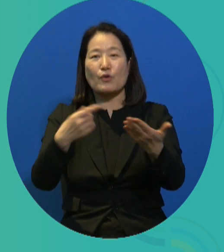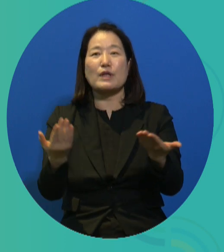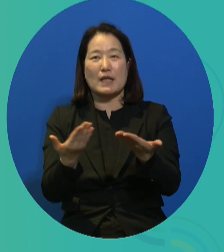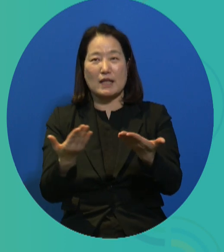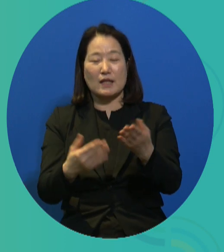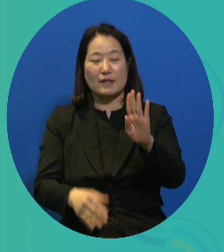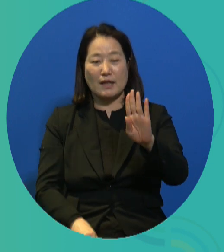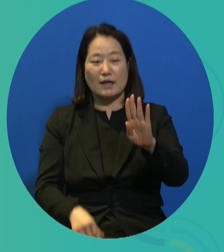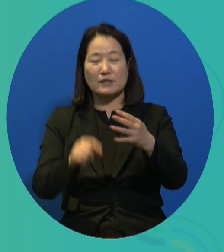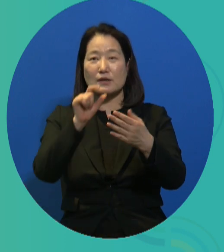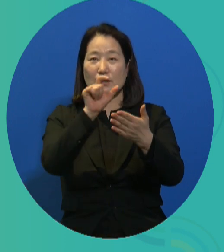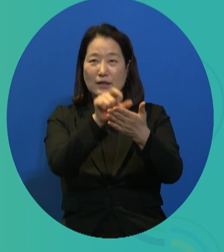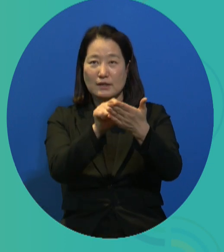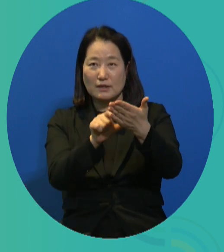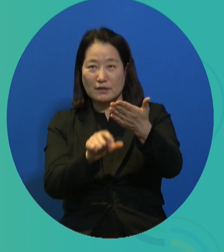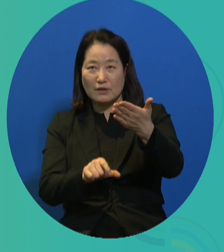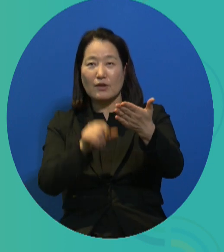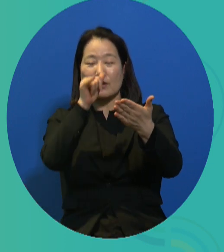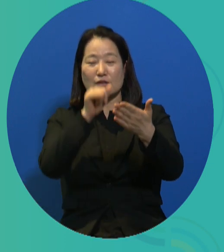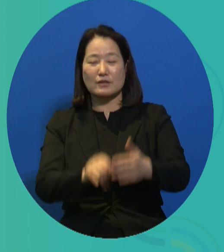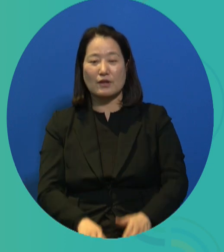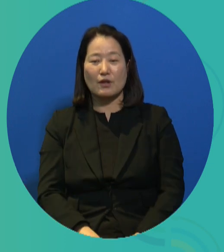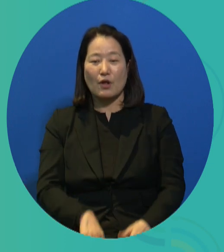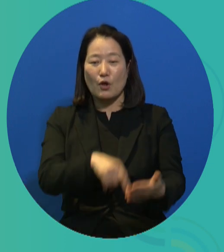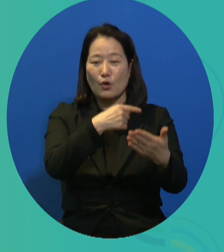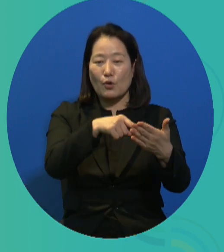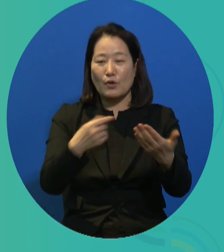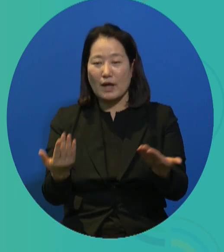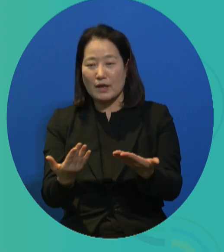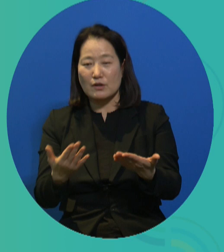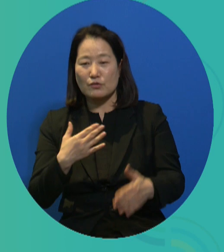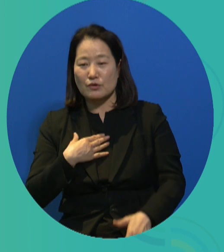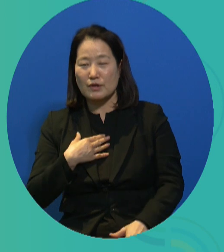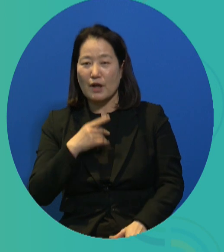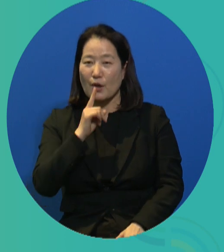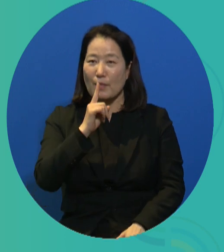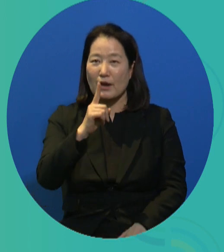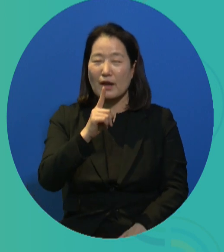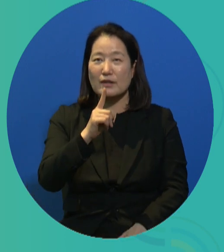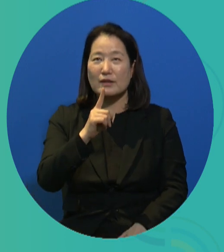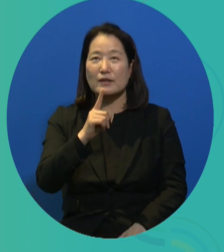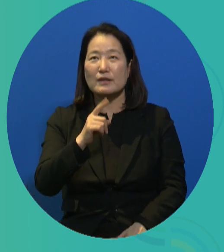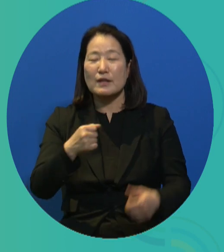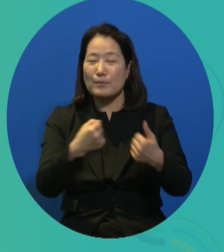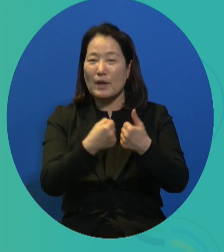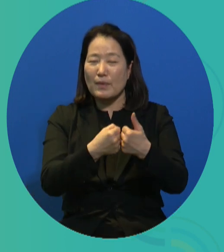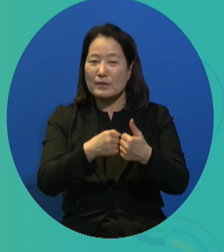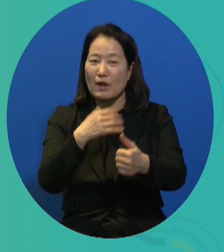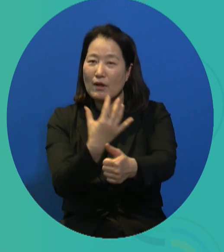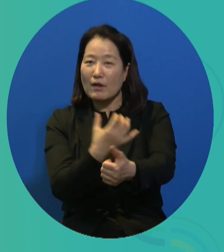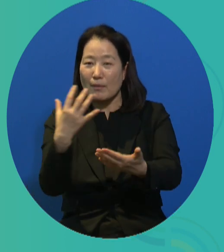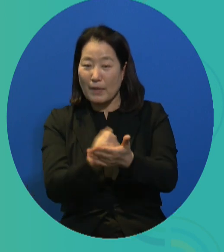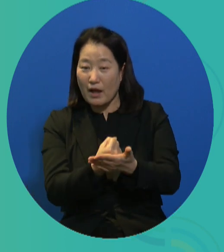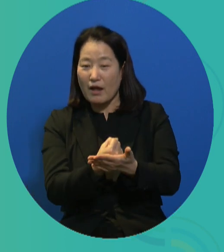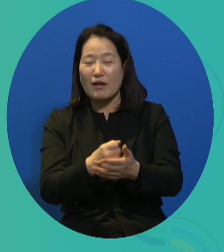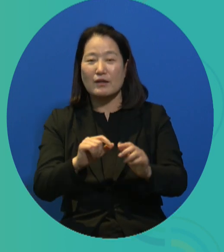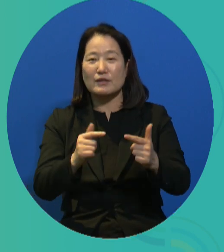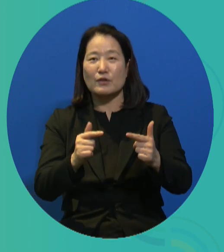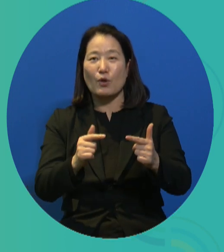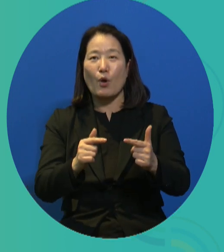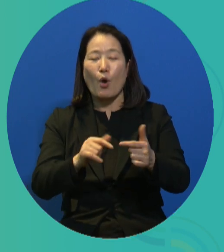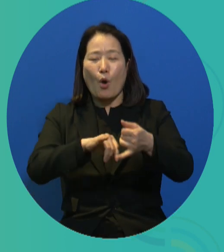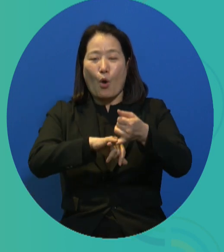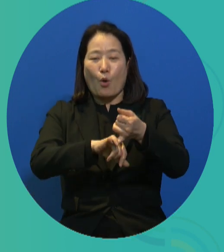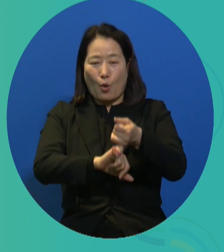to pay taxes, to work, to receive education. So as you can see, working and